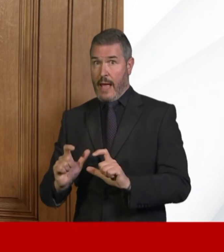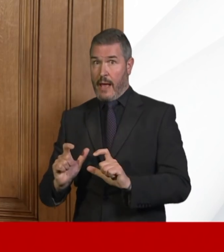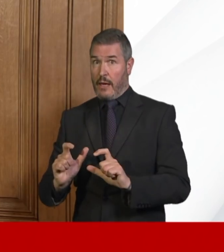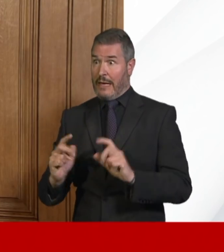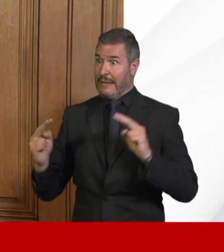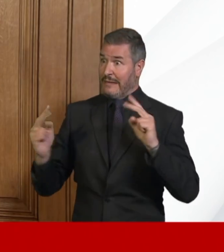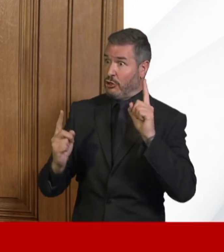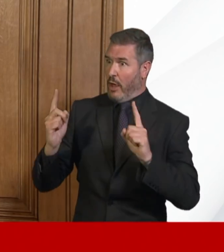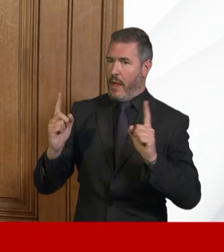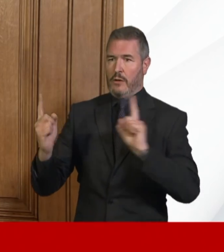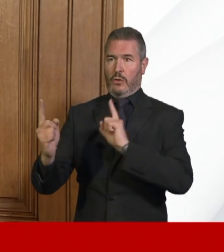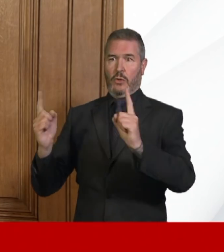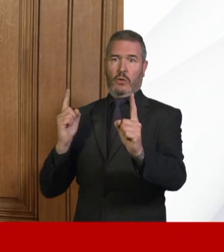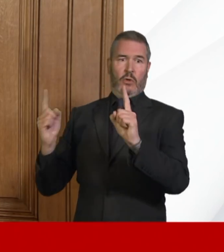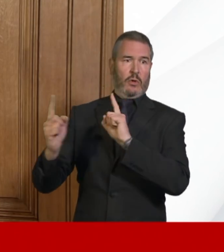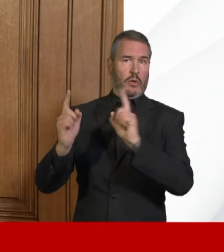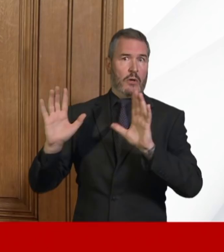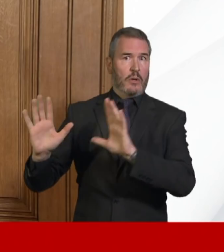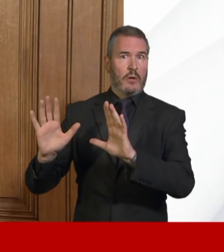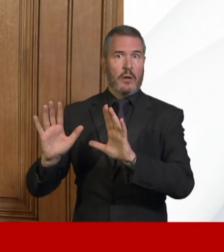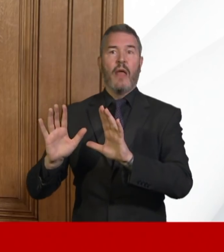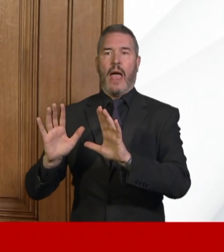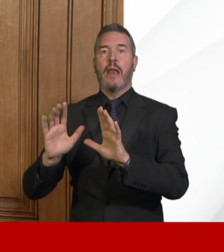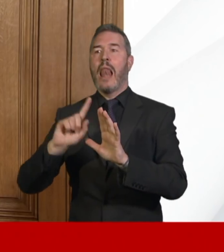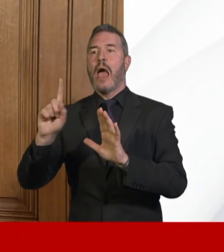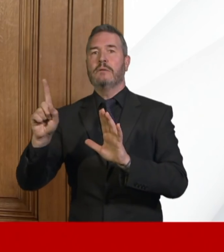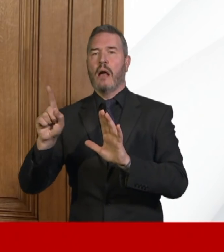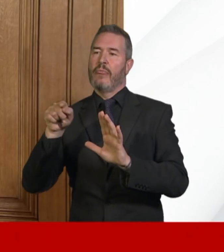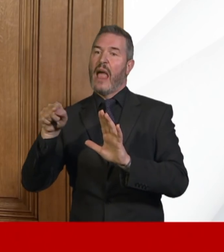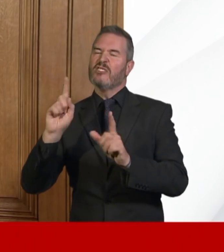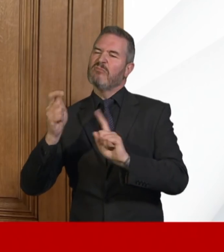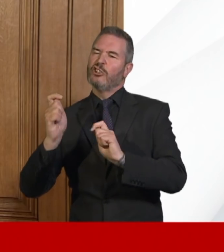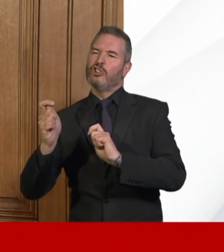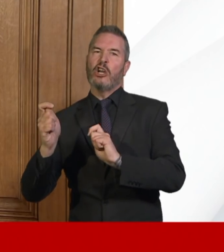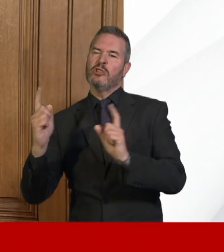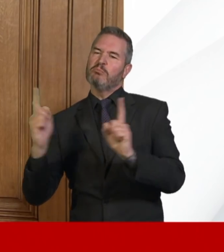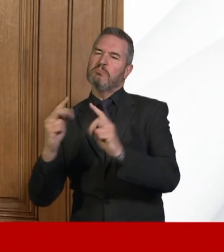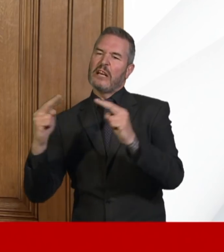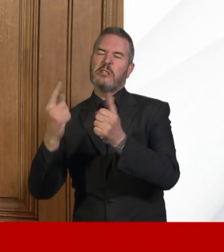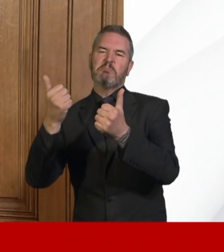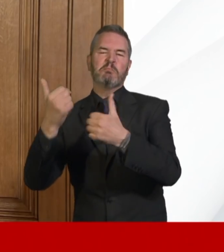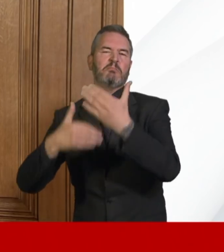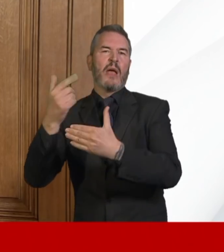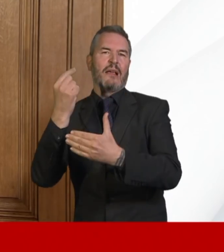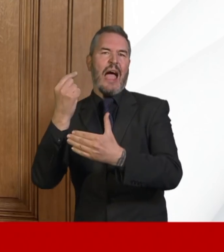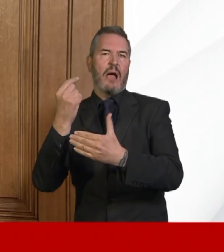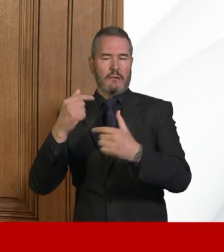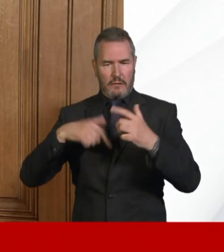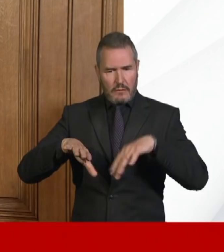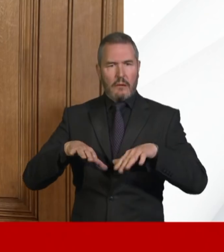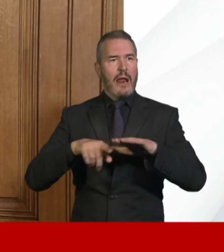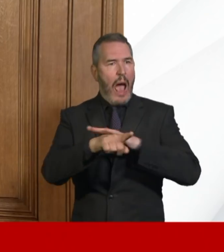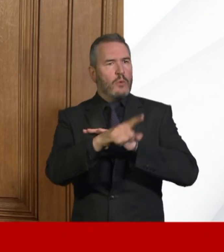can gradually start lifting various interventions, which are likely to be spaced based on the science and our data